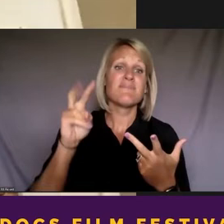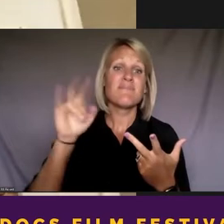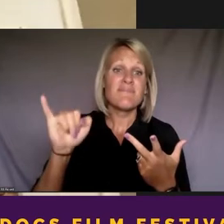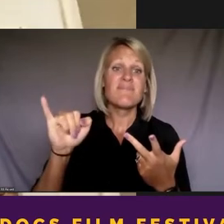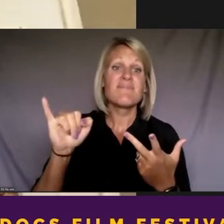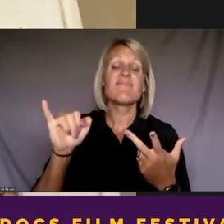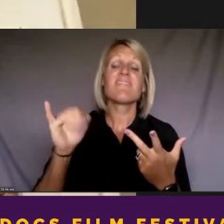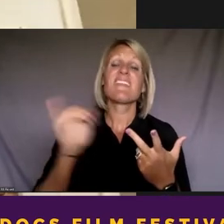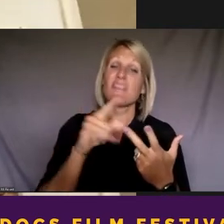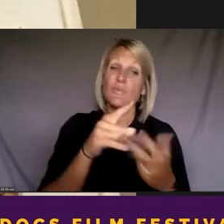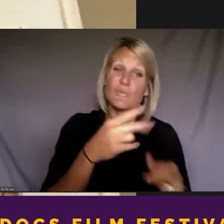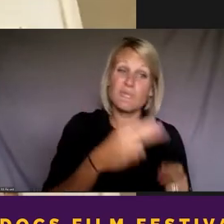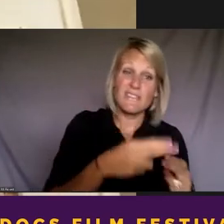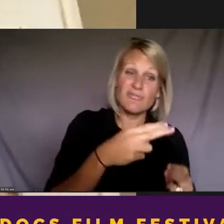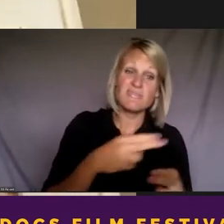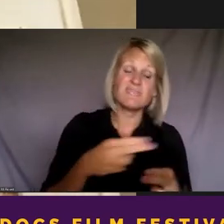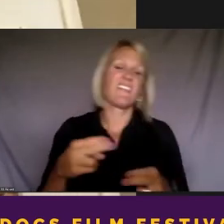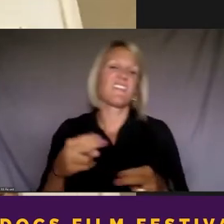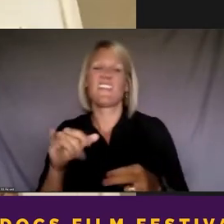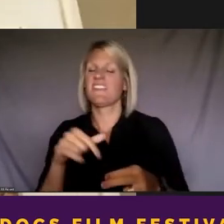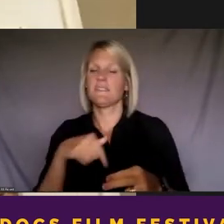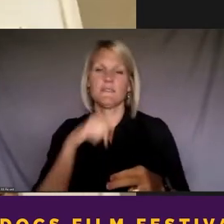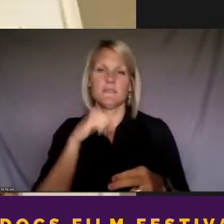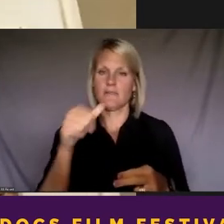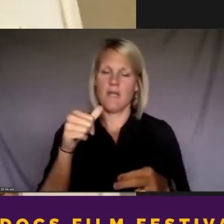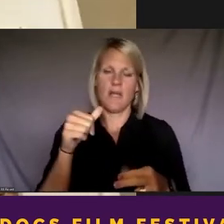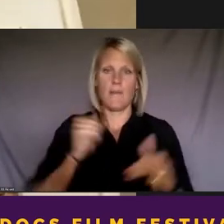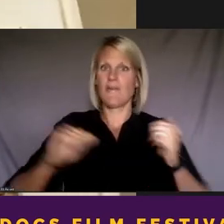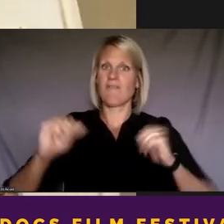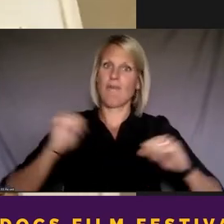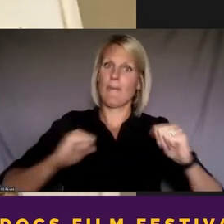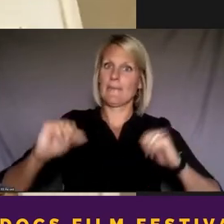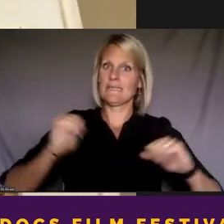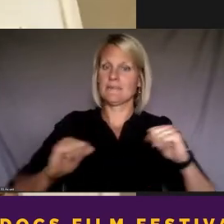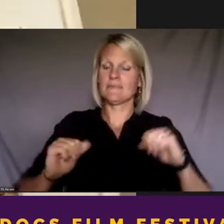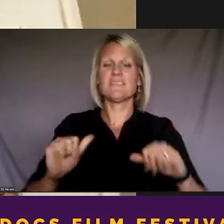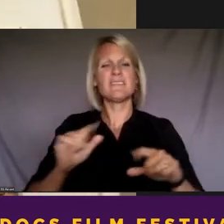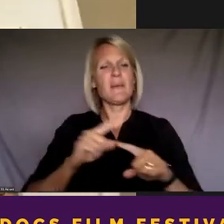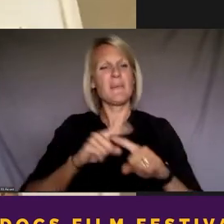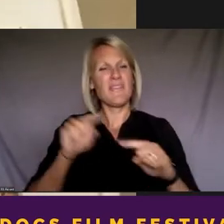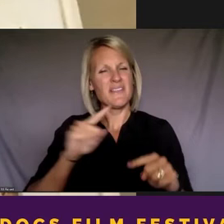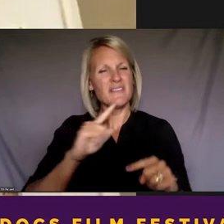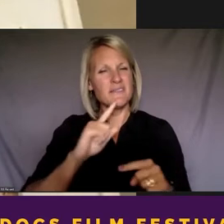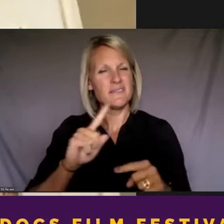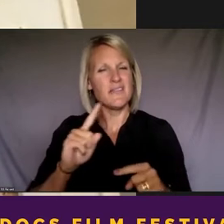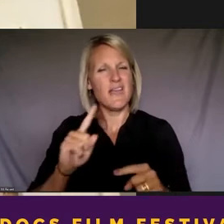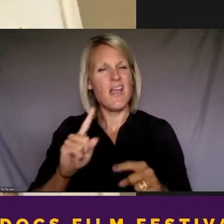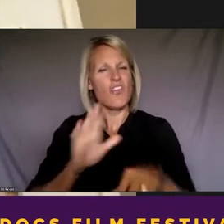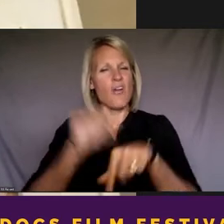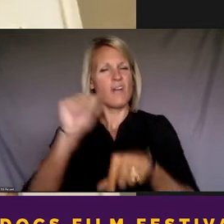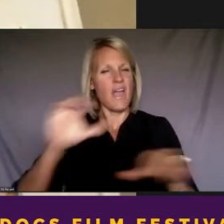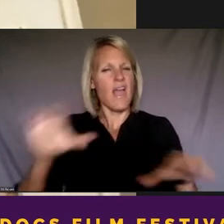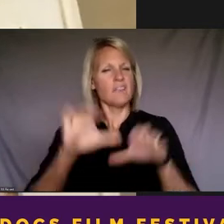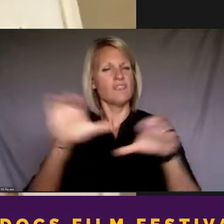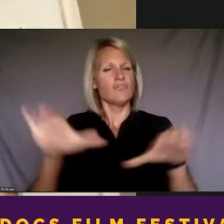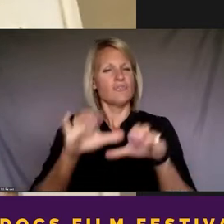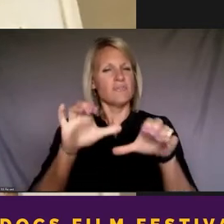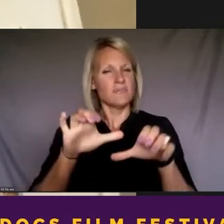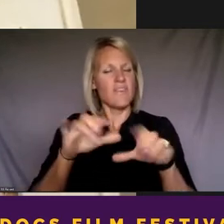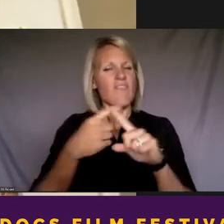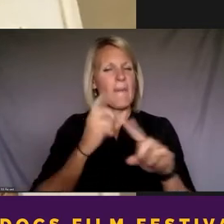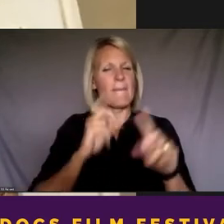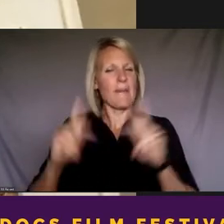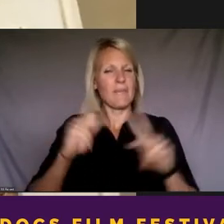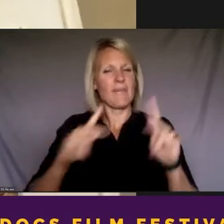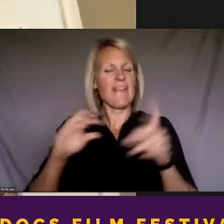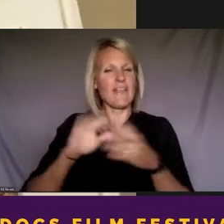like you said, that this is not, you know, a performative act, but this is also a call to action from individuals within our